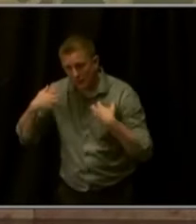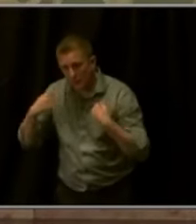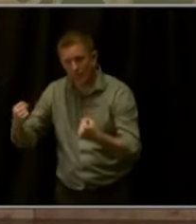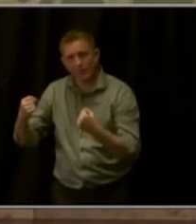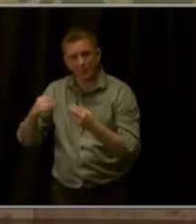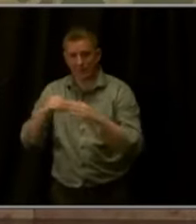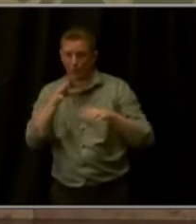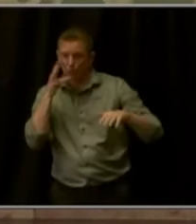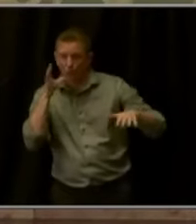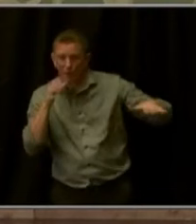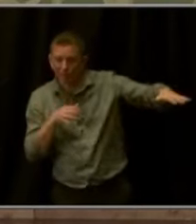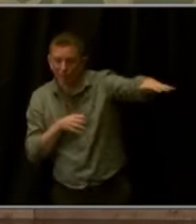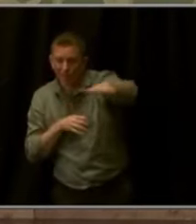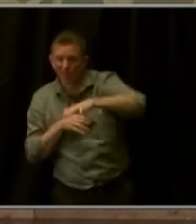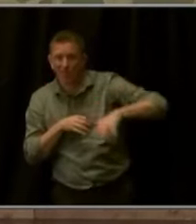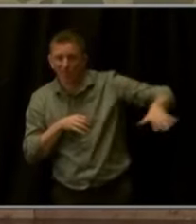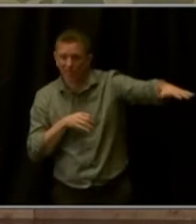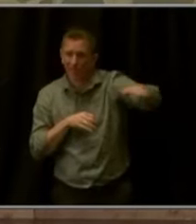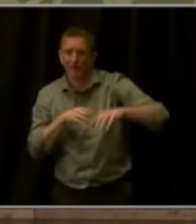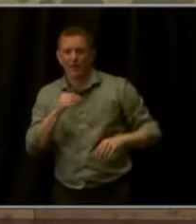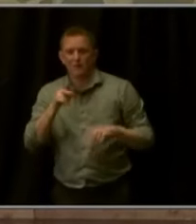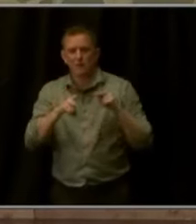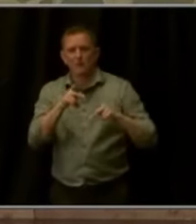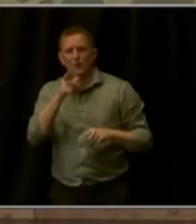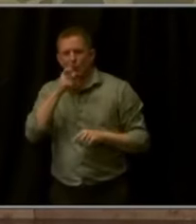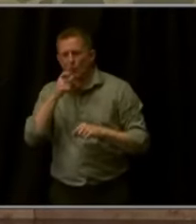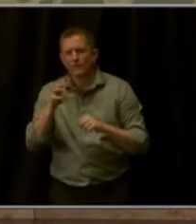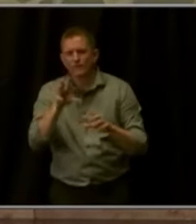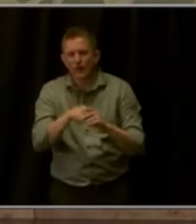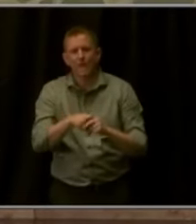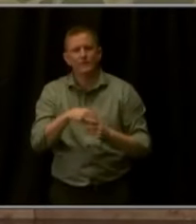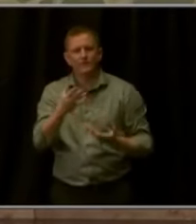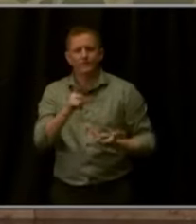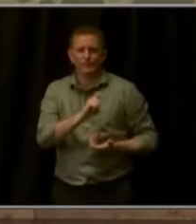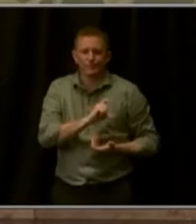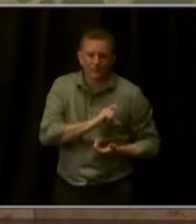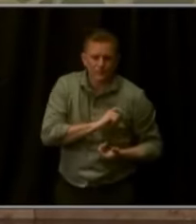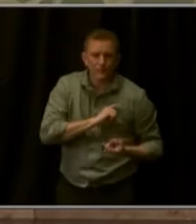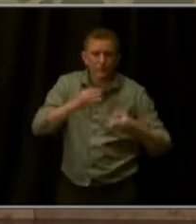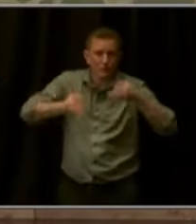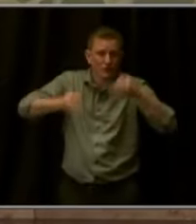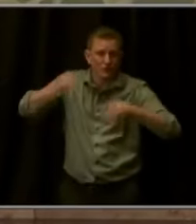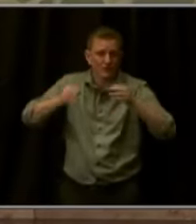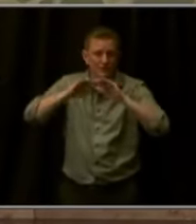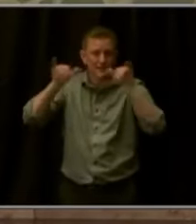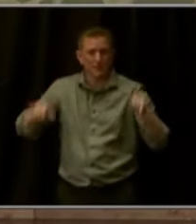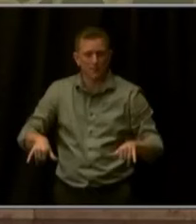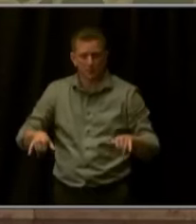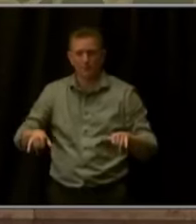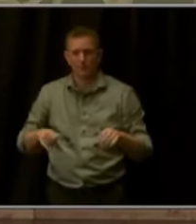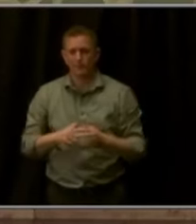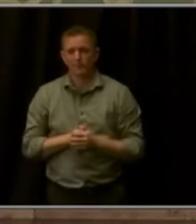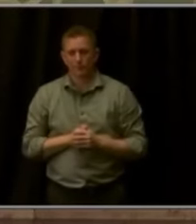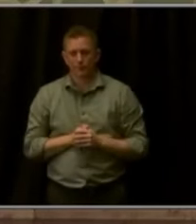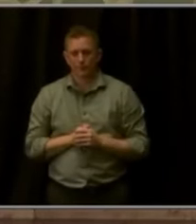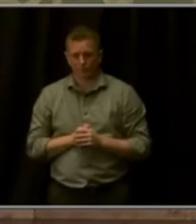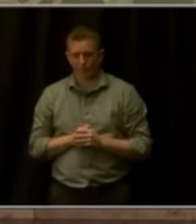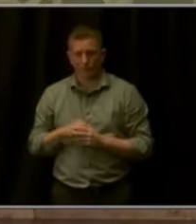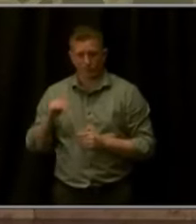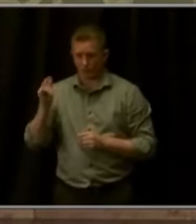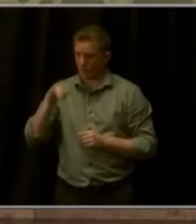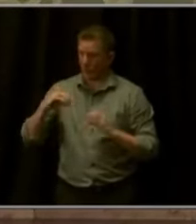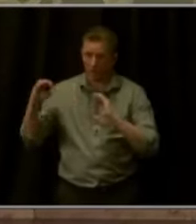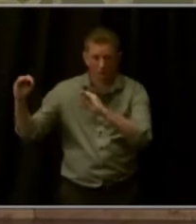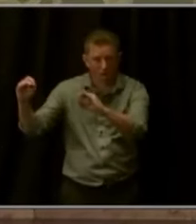communities and those involved with the criminal justice system. At the heart of all these conversations are the Coloradans that we're working to